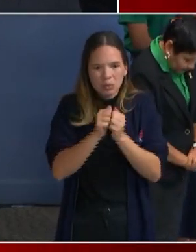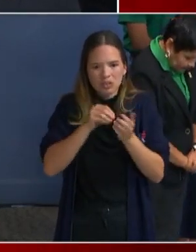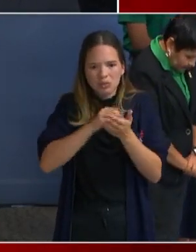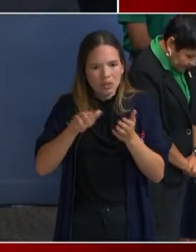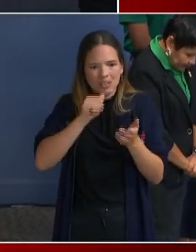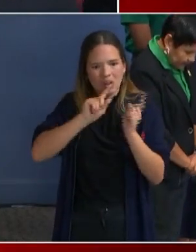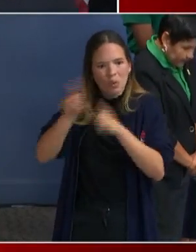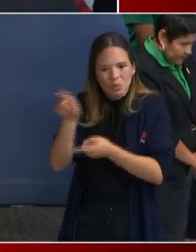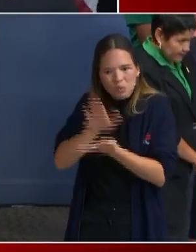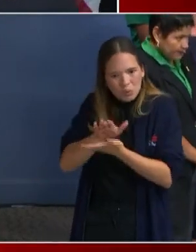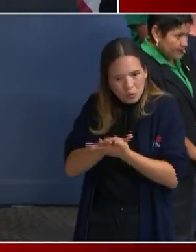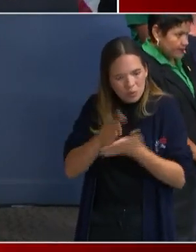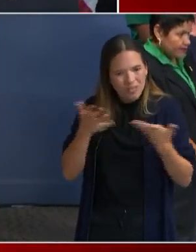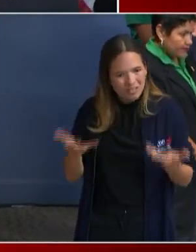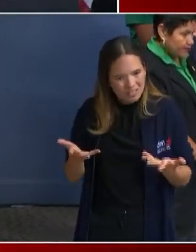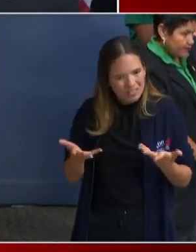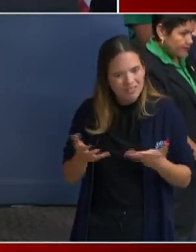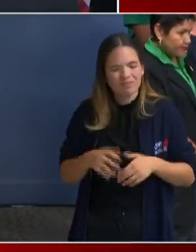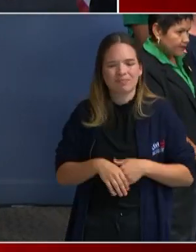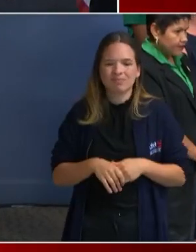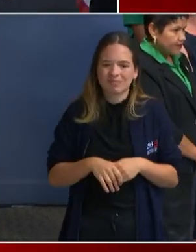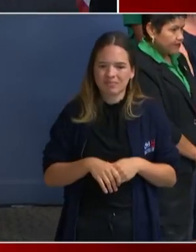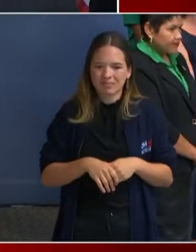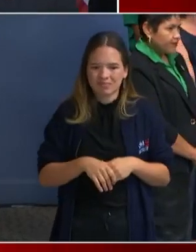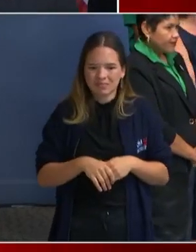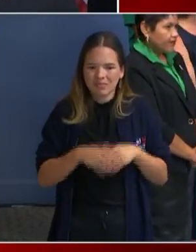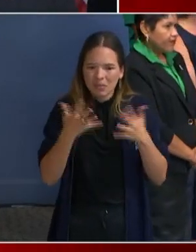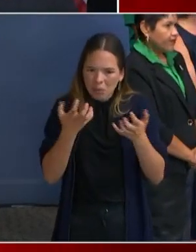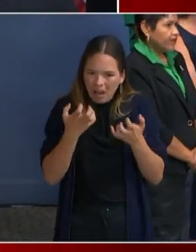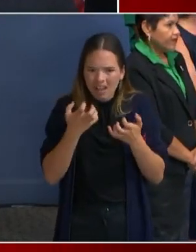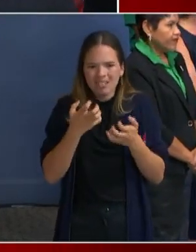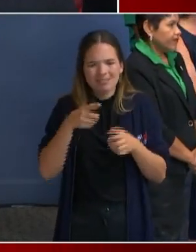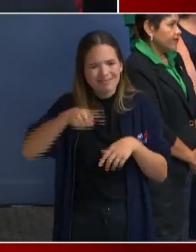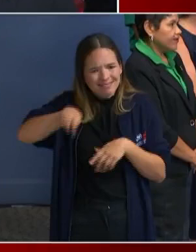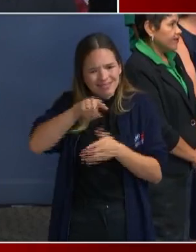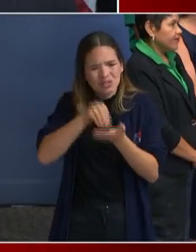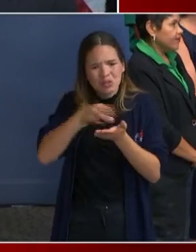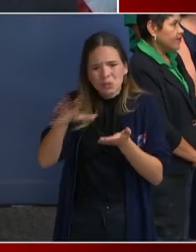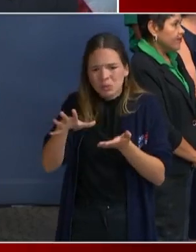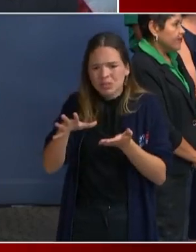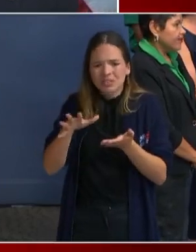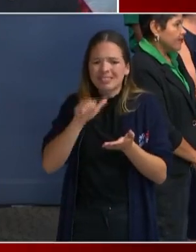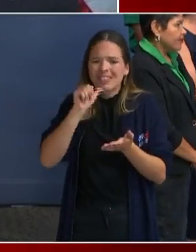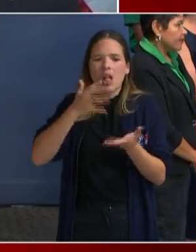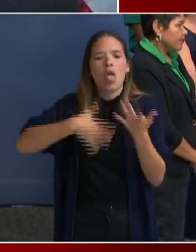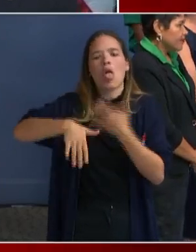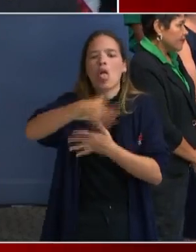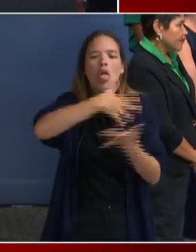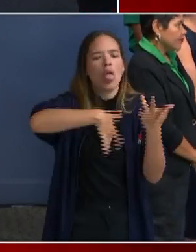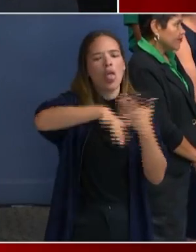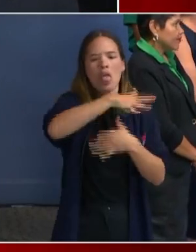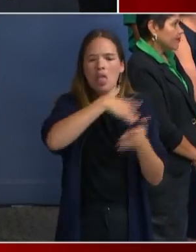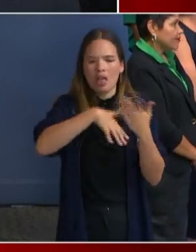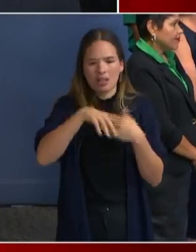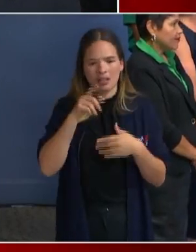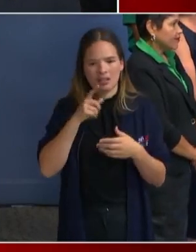as well. And we want young people not to be hanging out with each other before school when they should be in class.